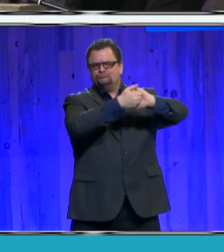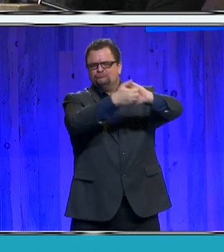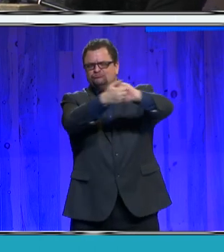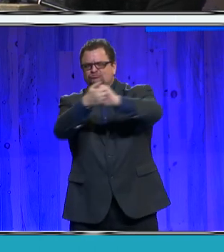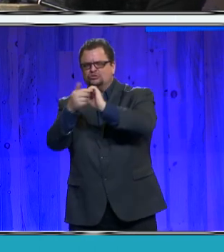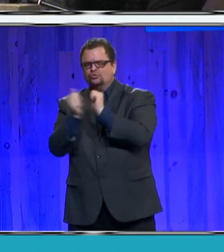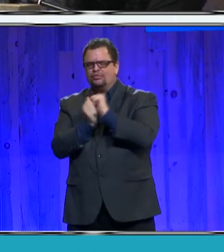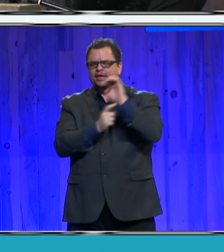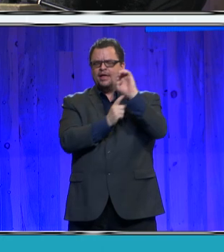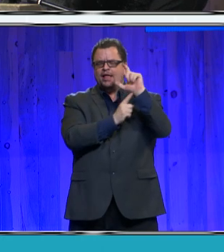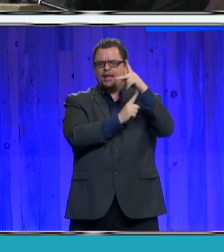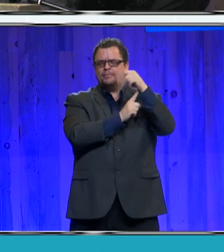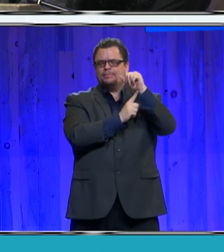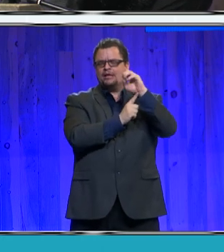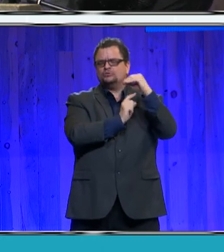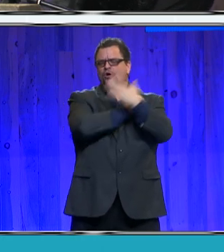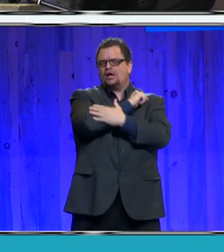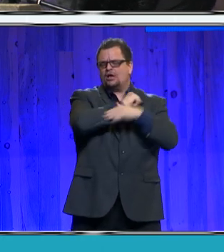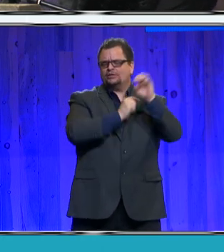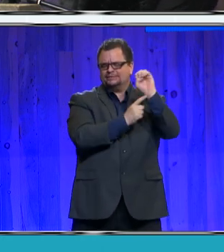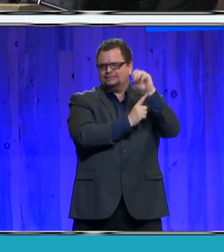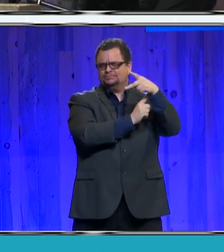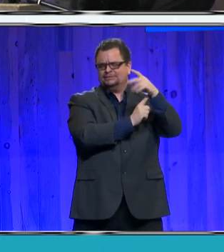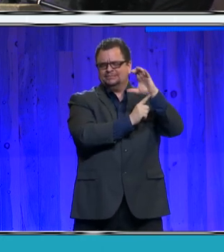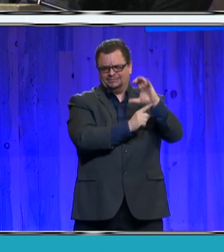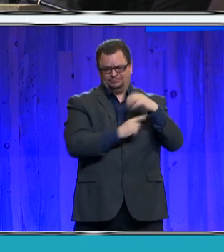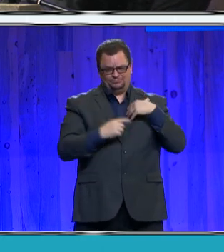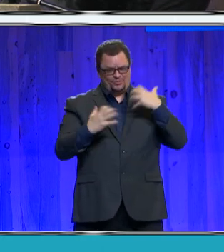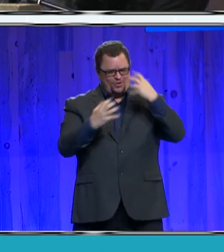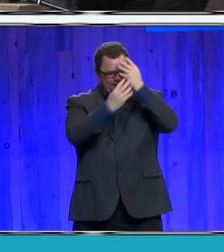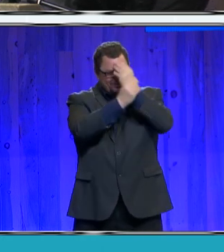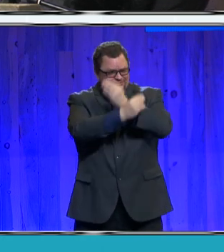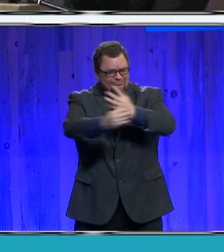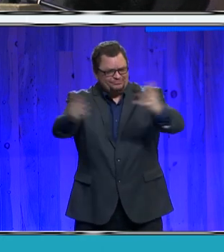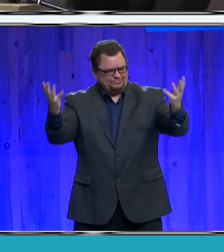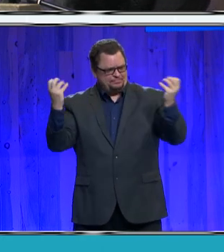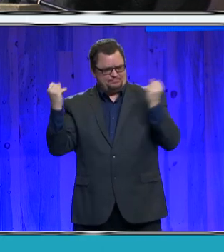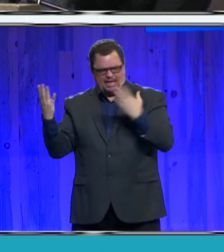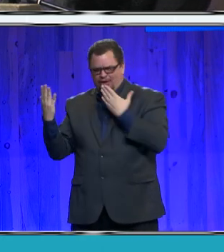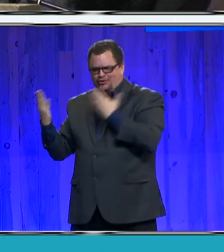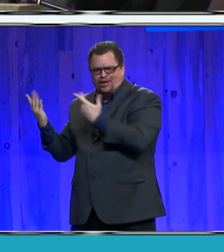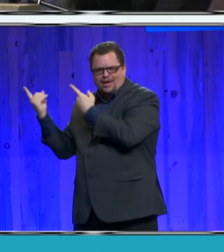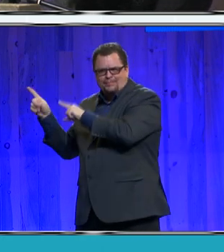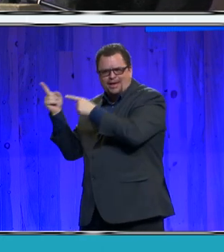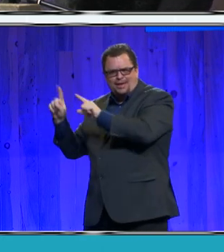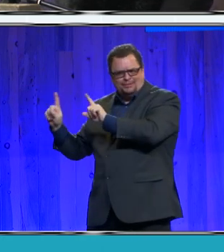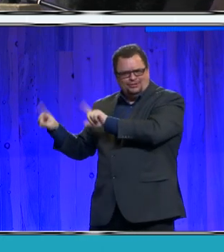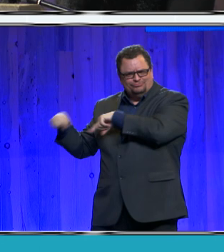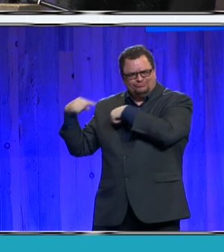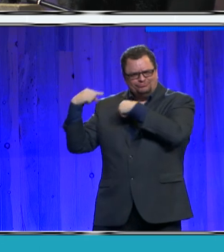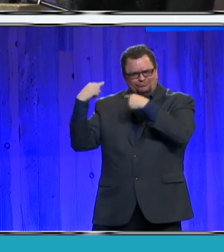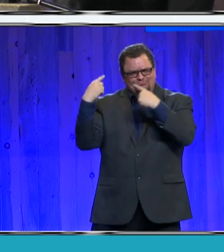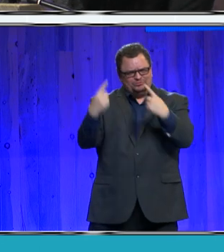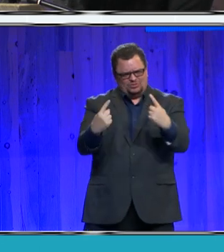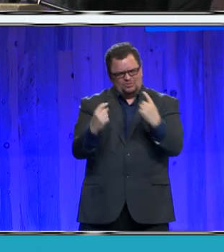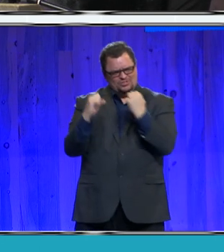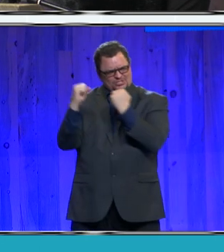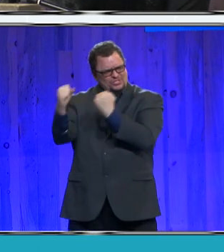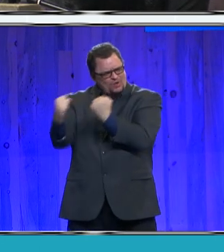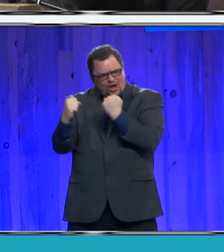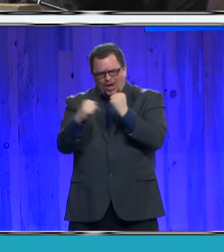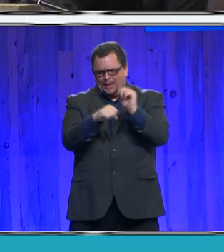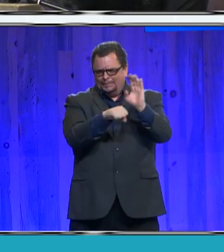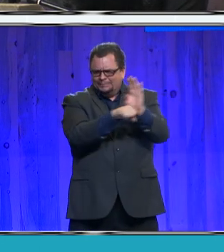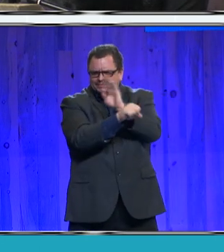you informed of the good things going on that help foster a very strong business climate. I